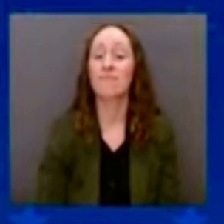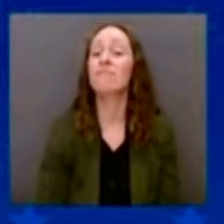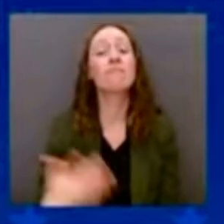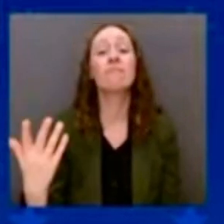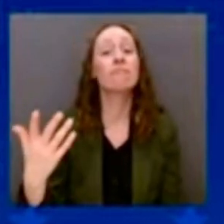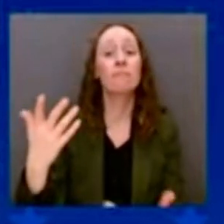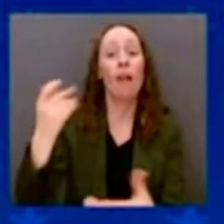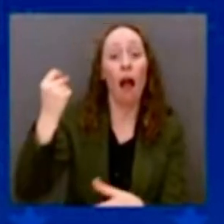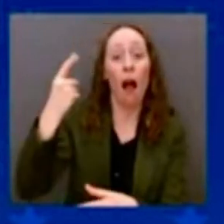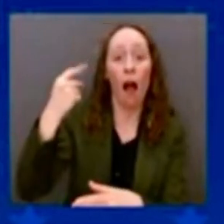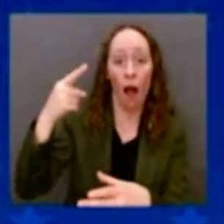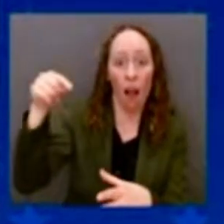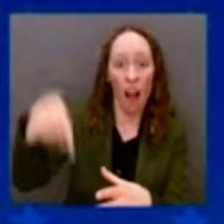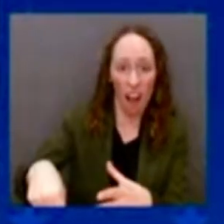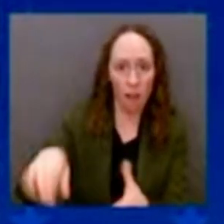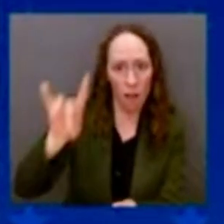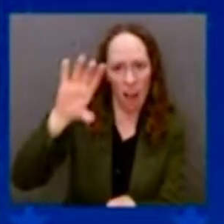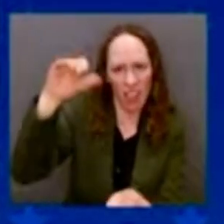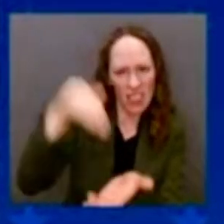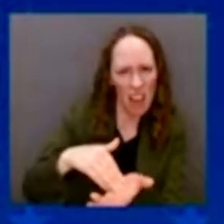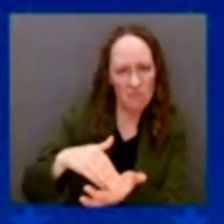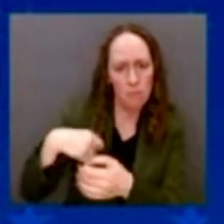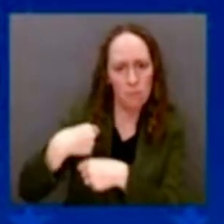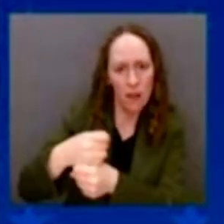two years.